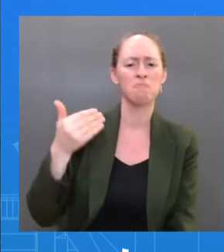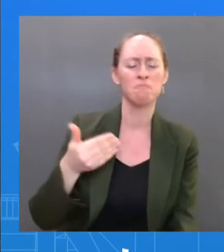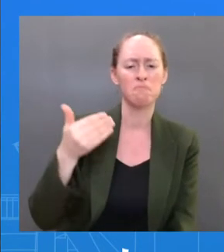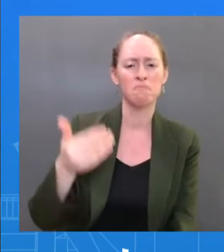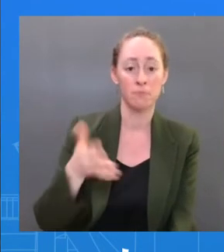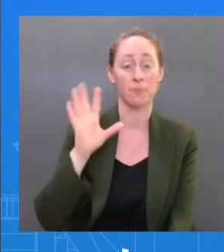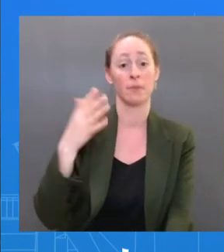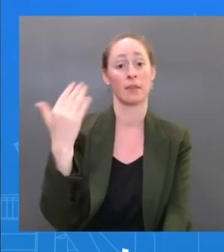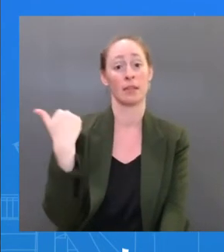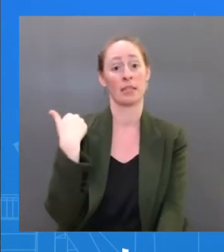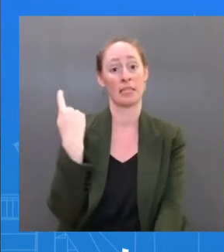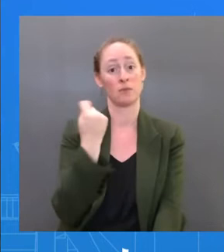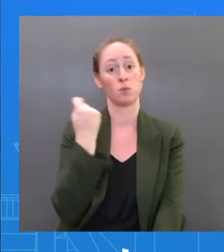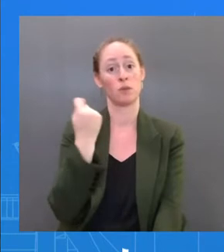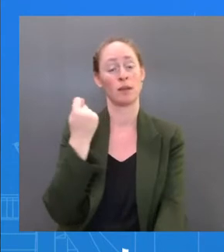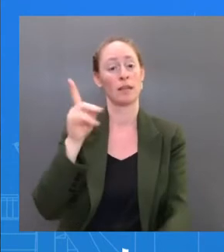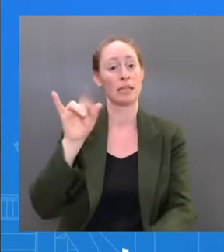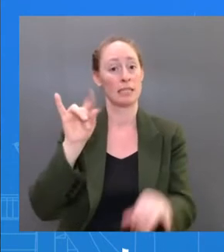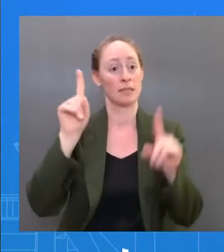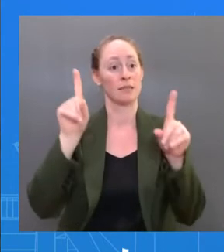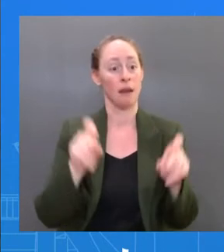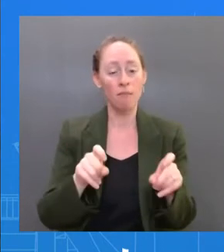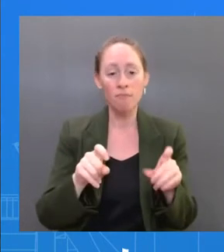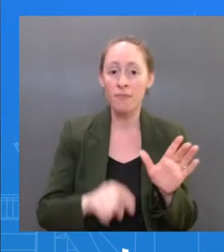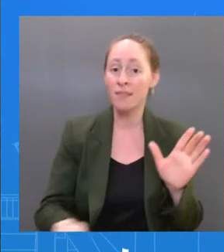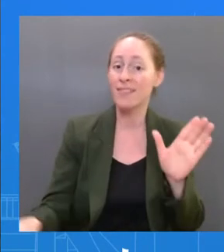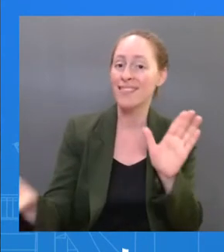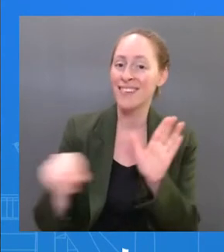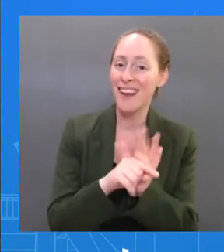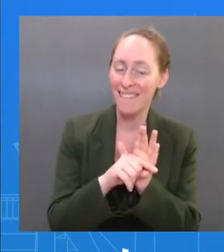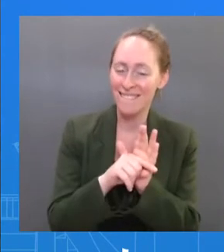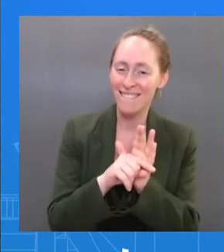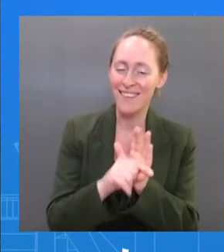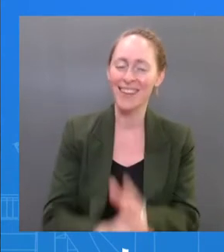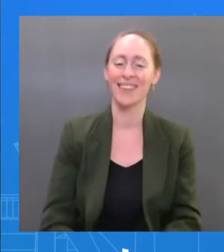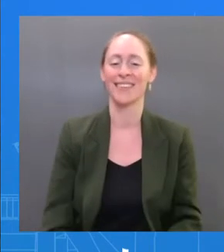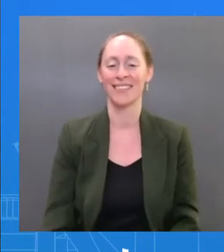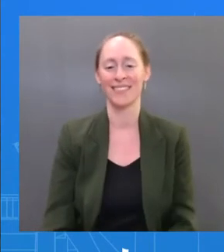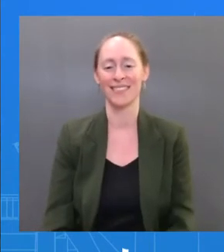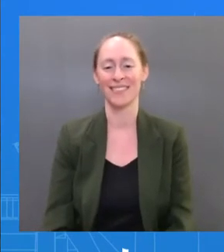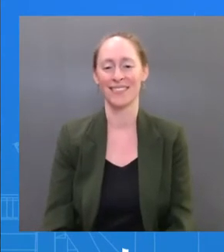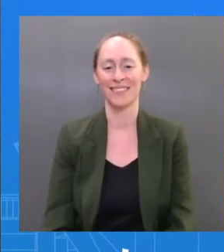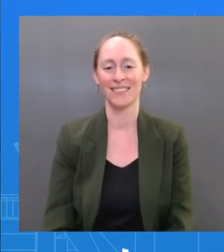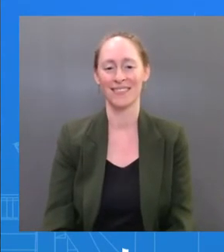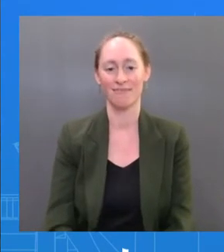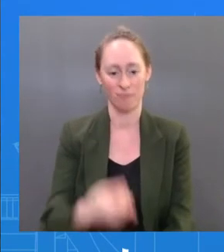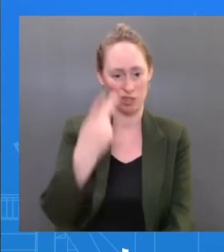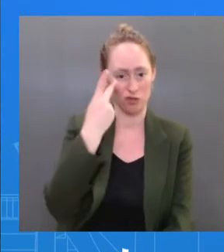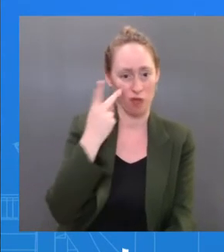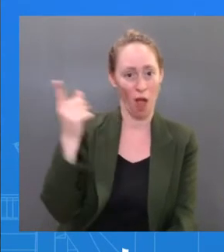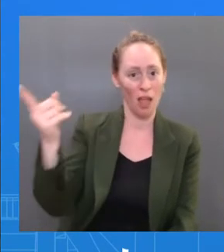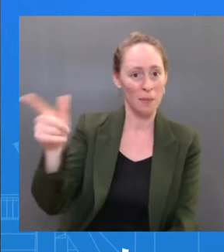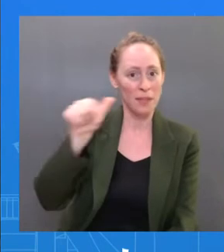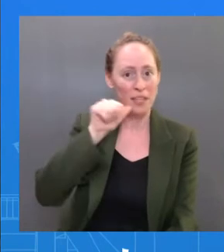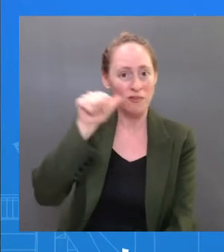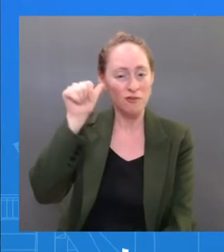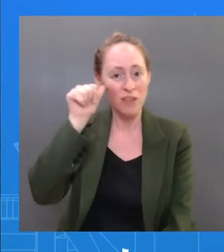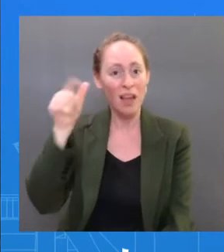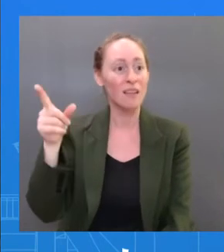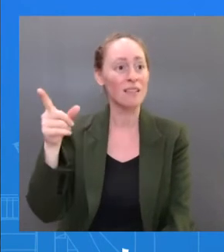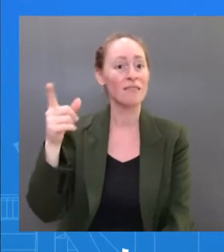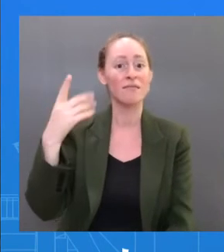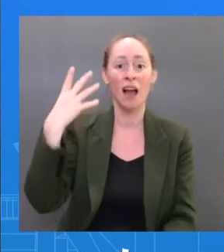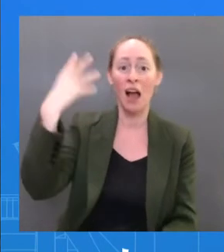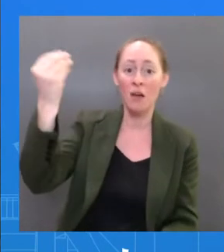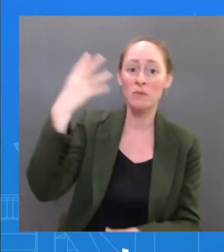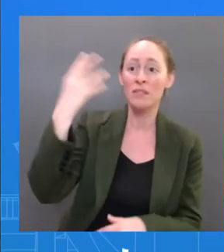you saw him yesterday, I just said, he was speaking in front of many of your colleagues outside for 20 minutes in a — on a very, very